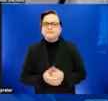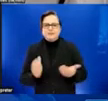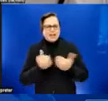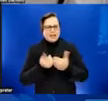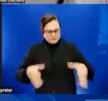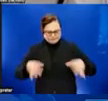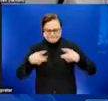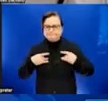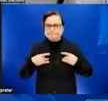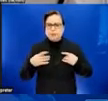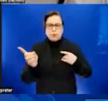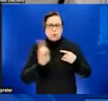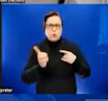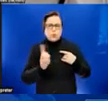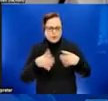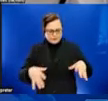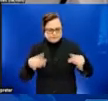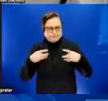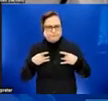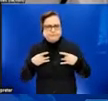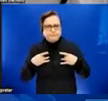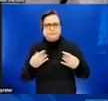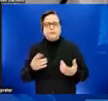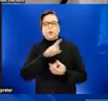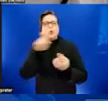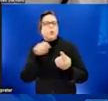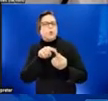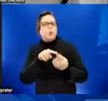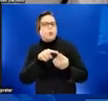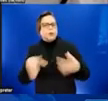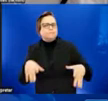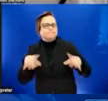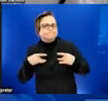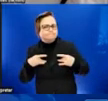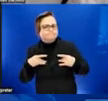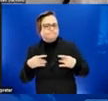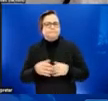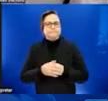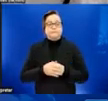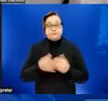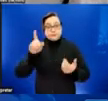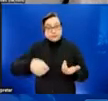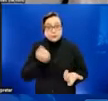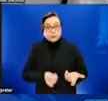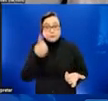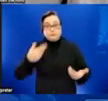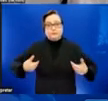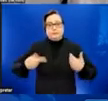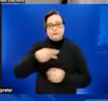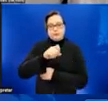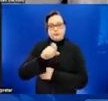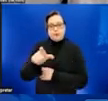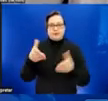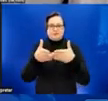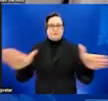where infection is likely to take place, and when they are getting the disease to understand monkeypox and how it's unfolding.